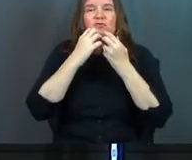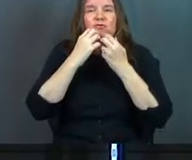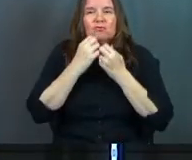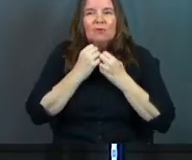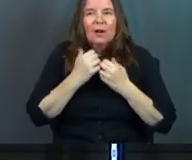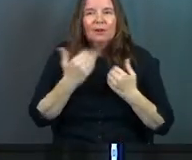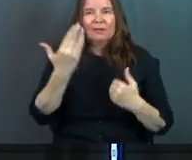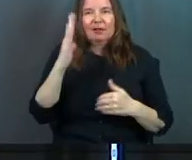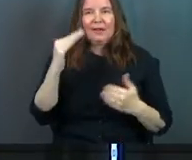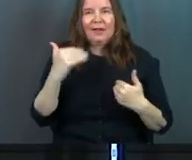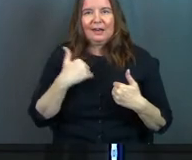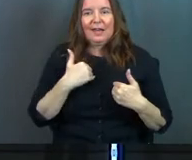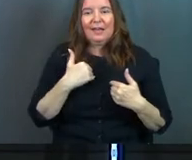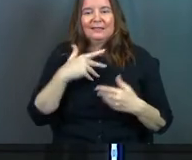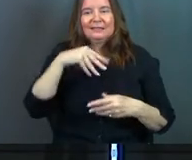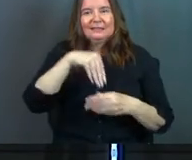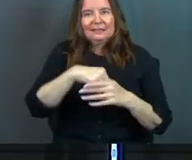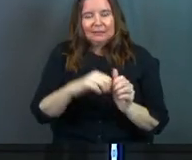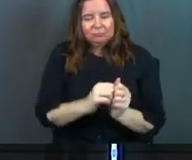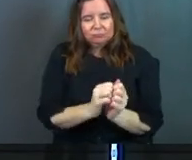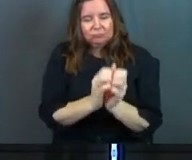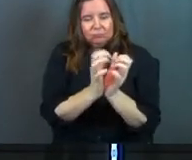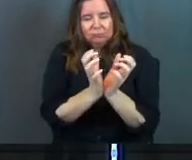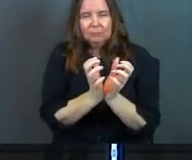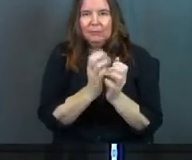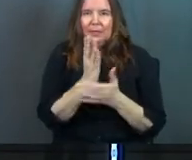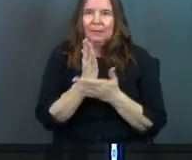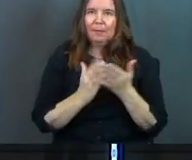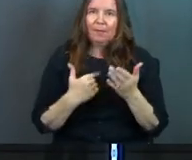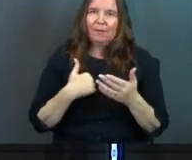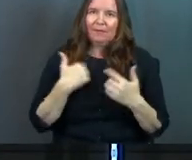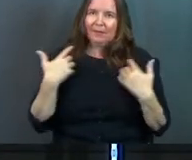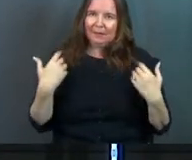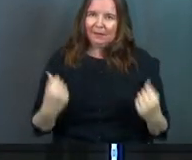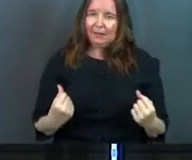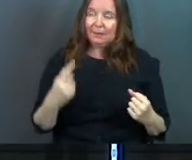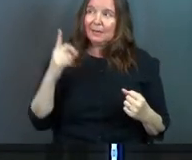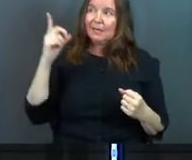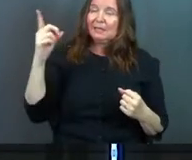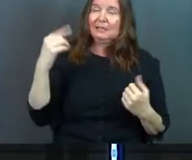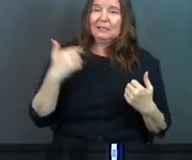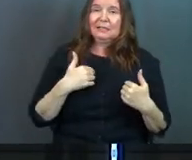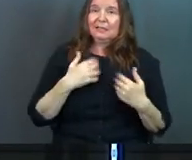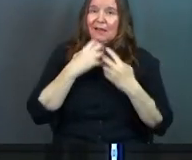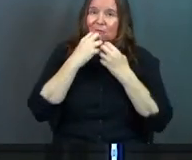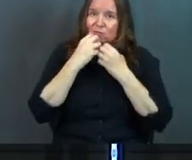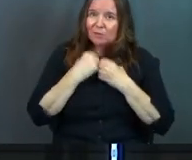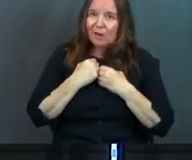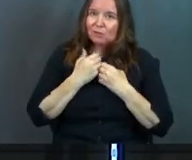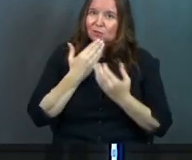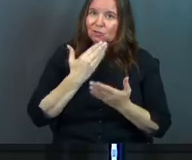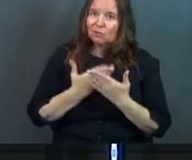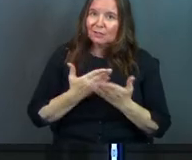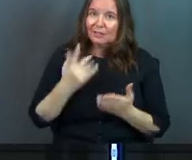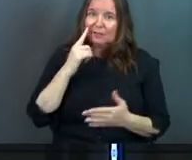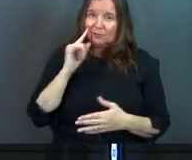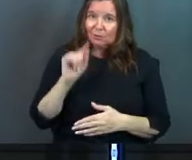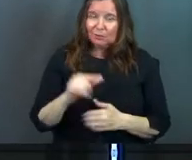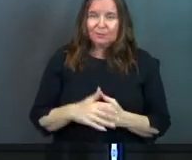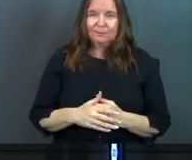that God has along his path of healing. Amen. Because he's got treasure for you.